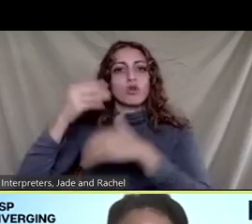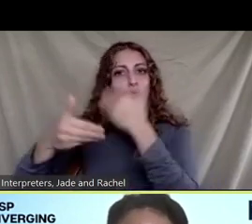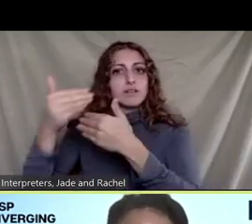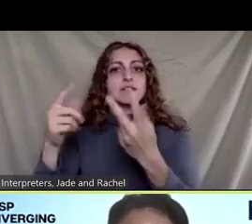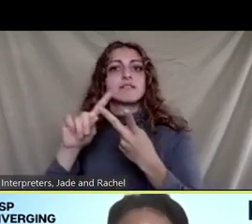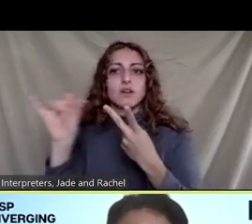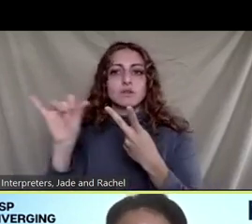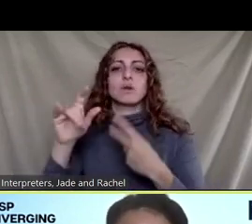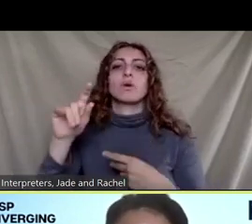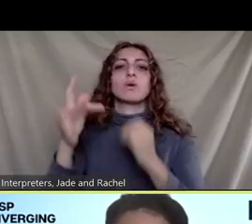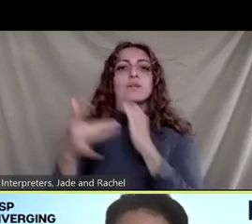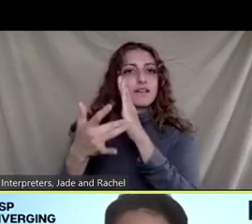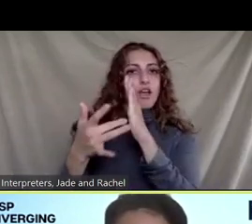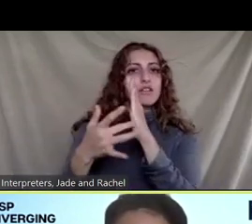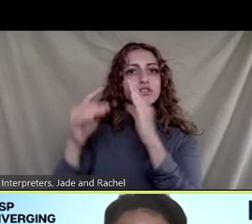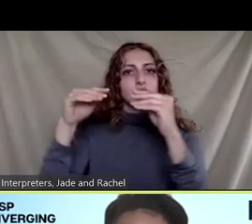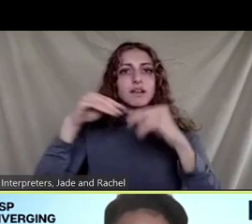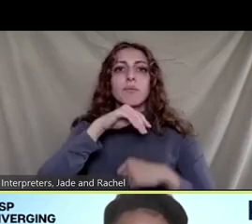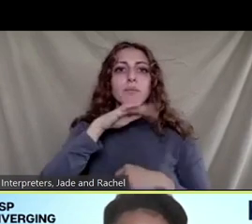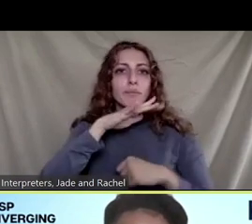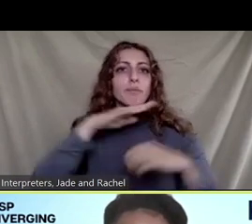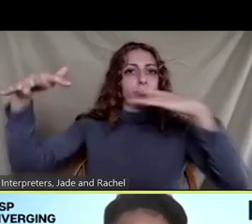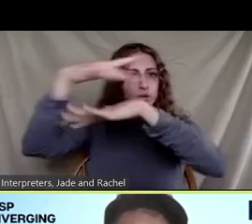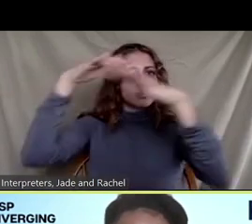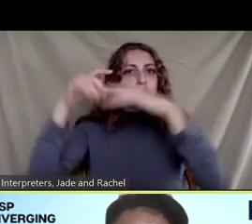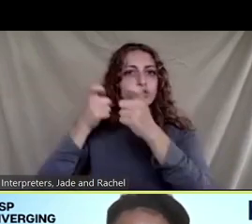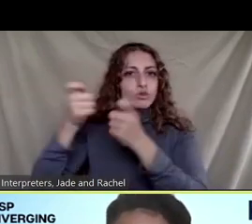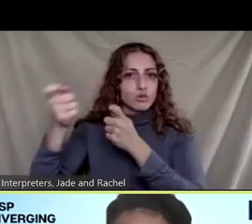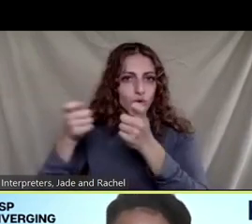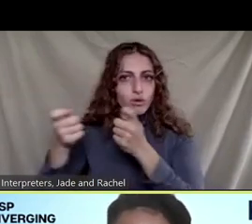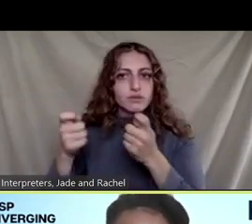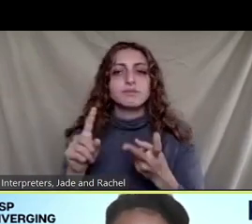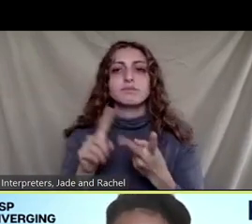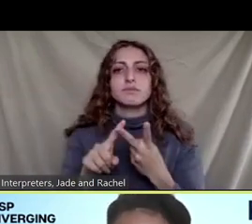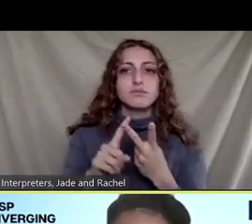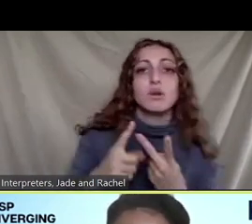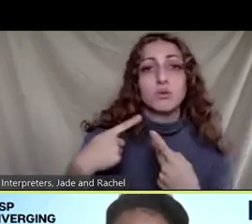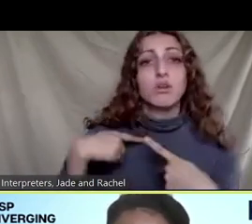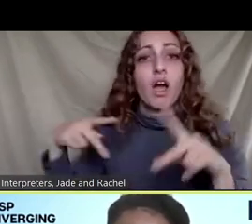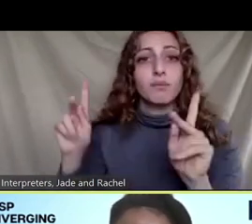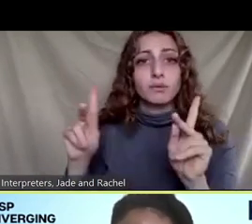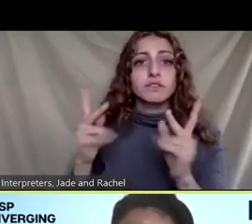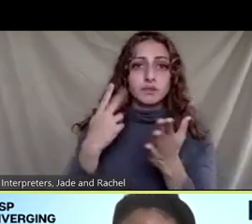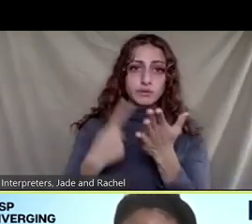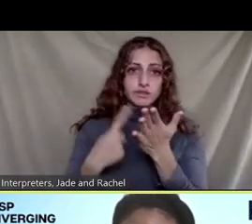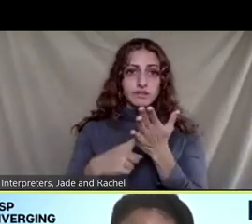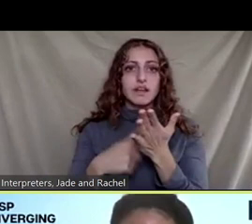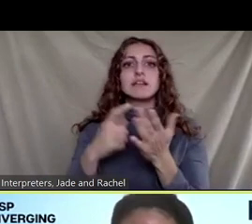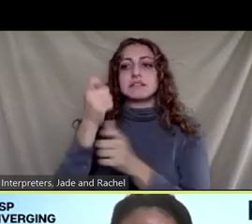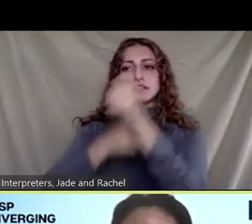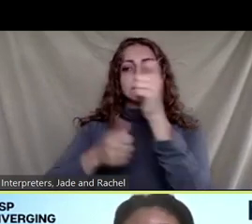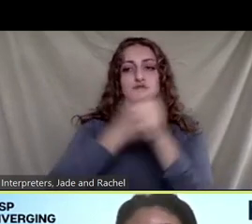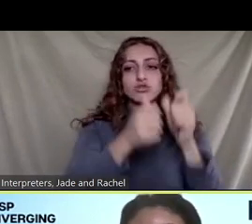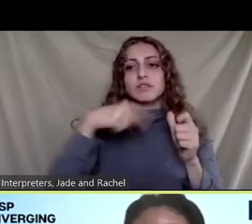there is an opportunity to talk about environmental and sustainability issues equity issues in each of these classes